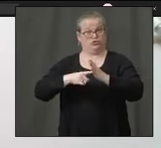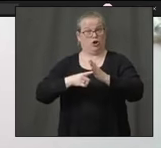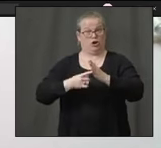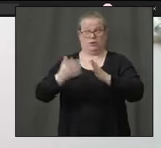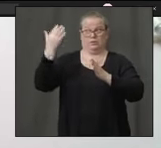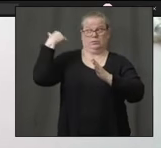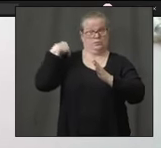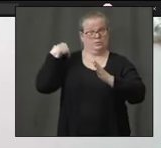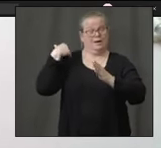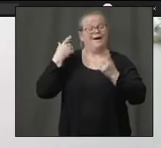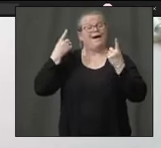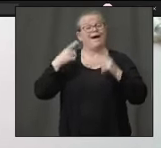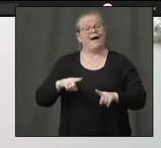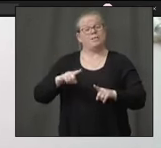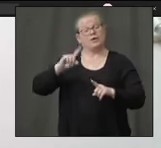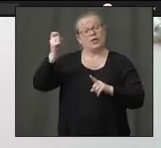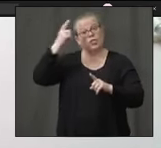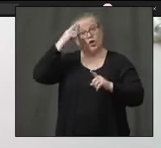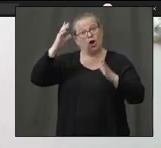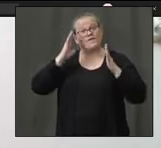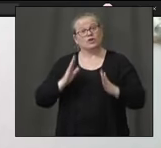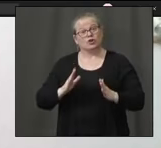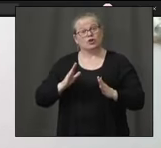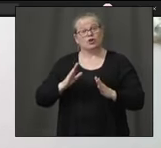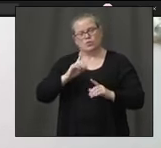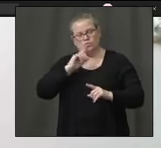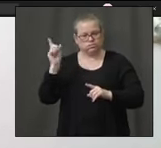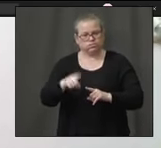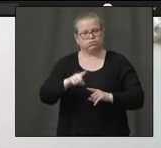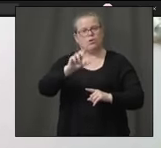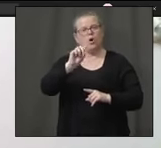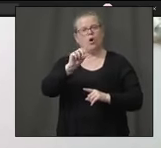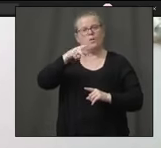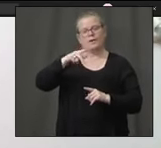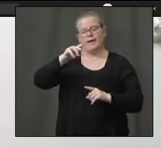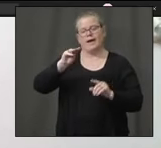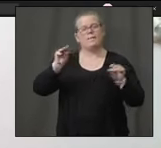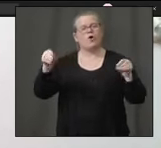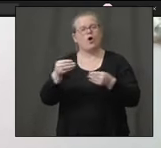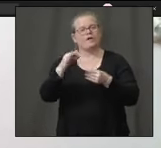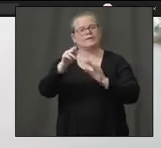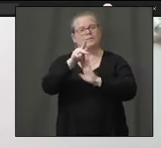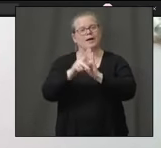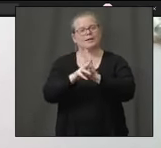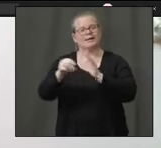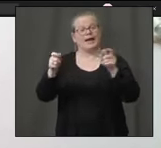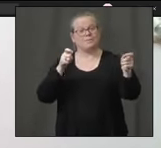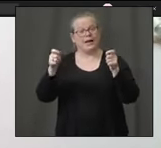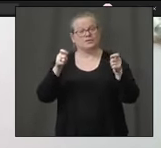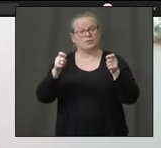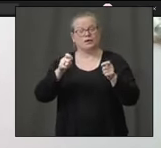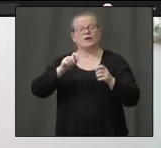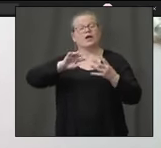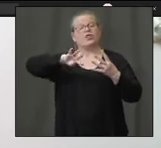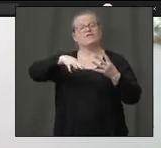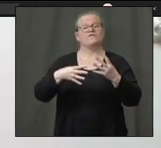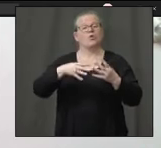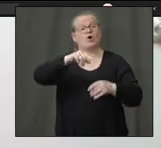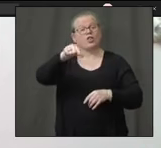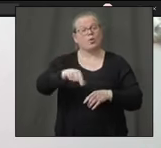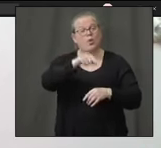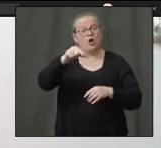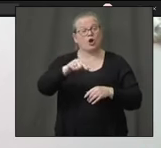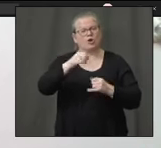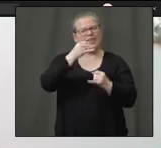direction of the governor released their fourth quarter payments early to all of our nonprofit providers to make sure that they had the necessary resources